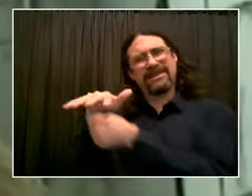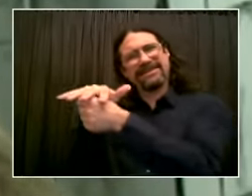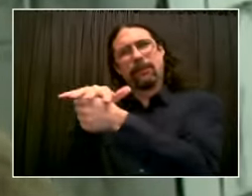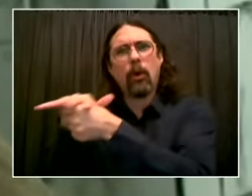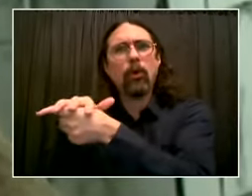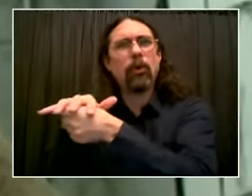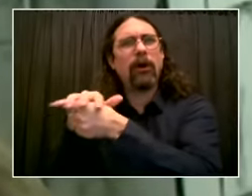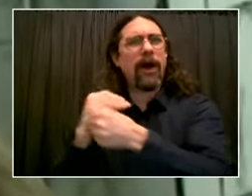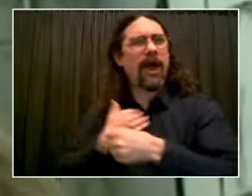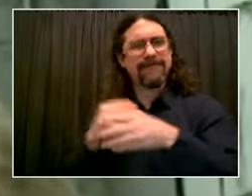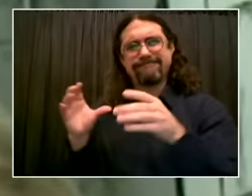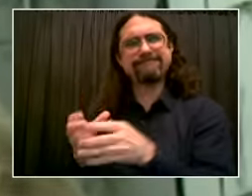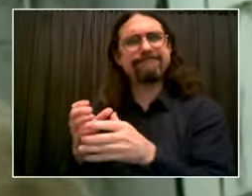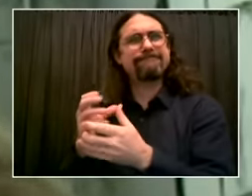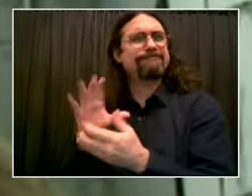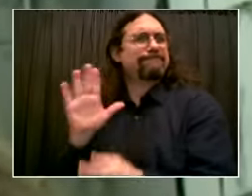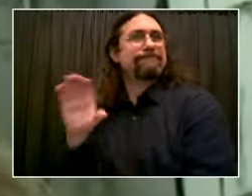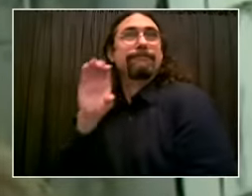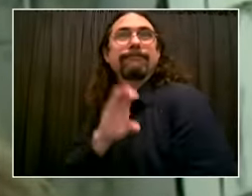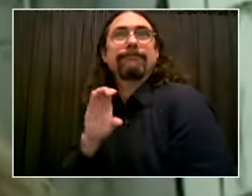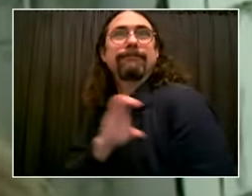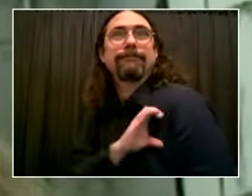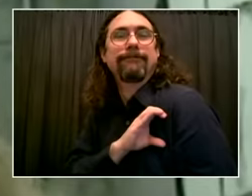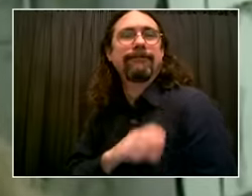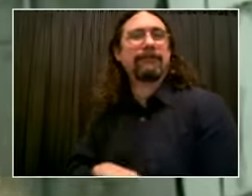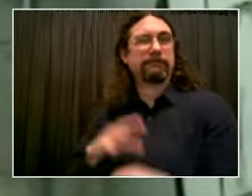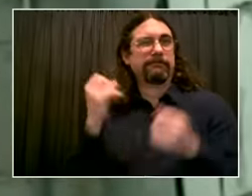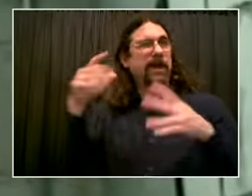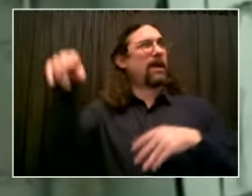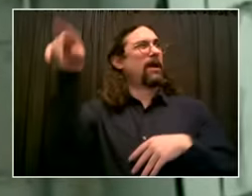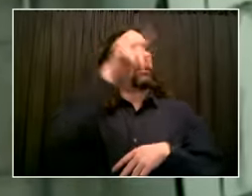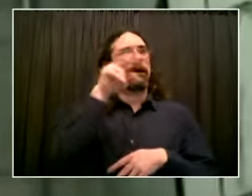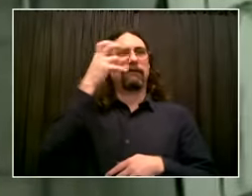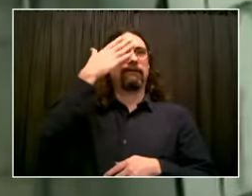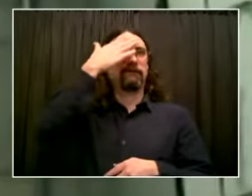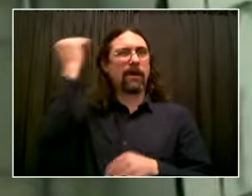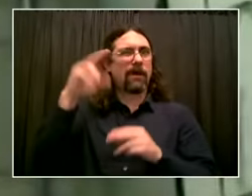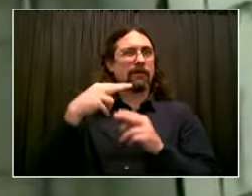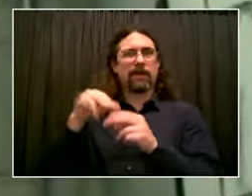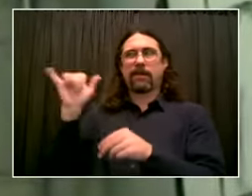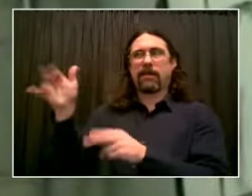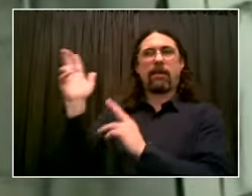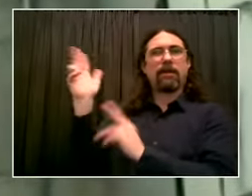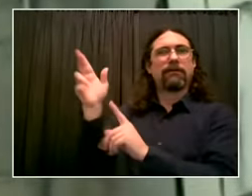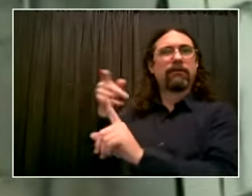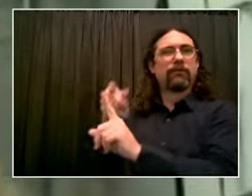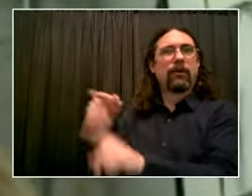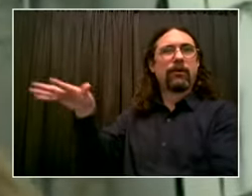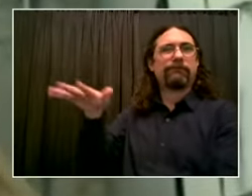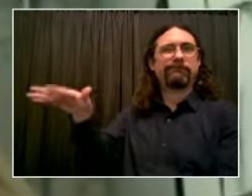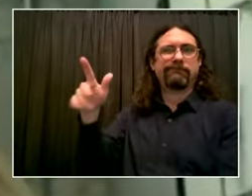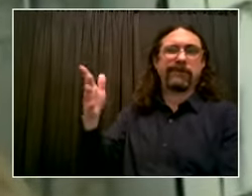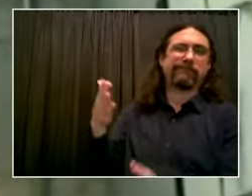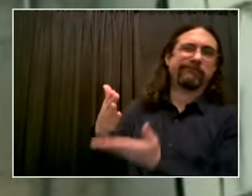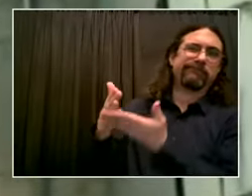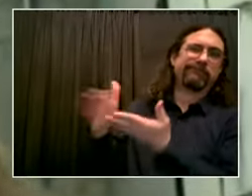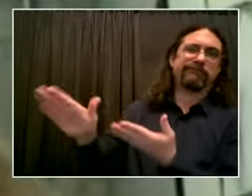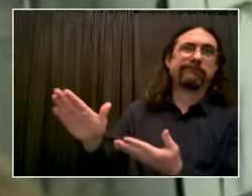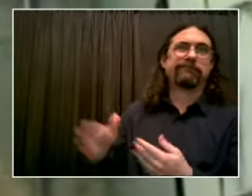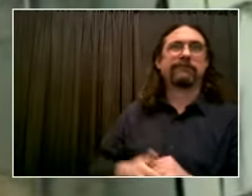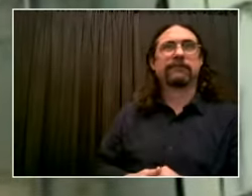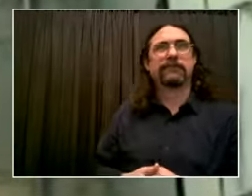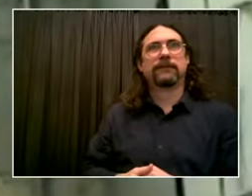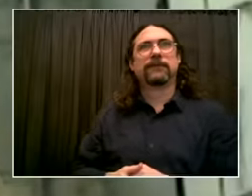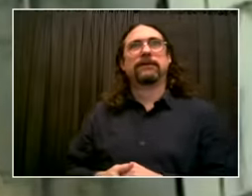infrastructure and better connectivity. Hunts Point is the food hub that feeds New York City and the